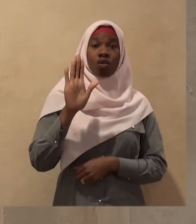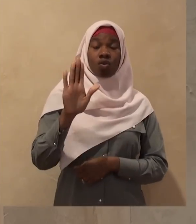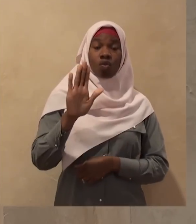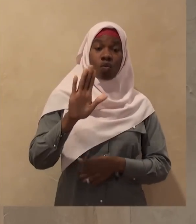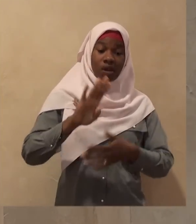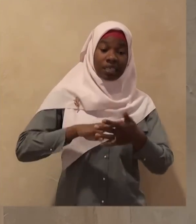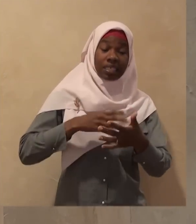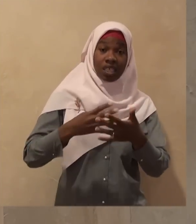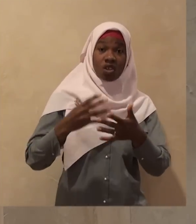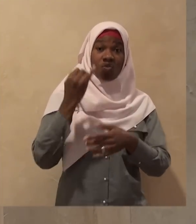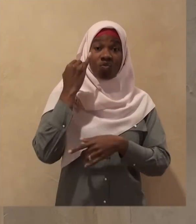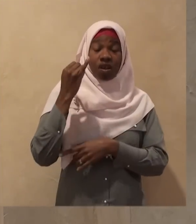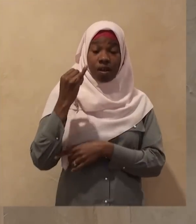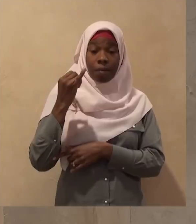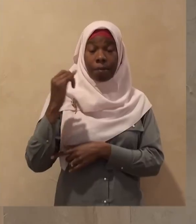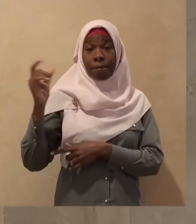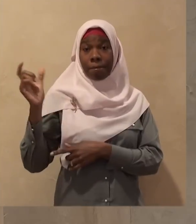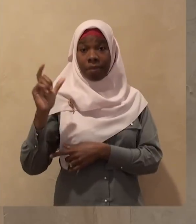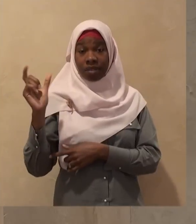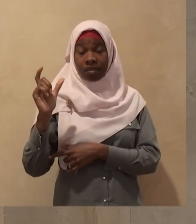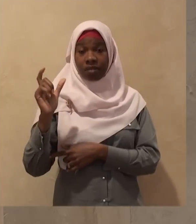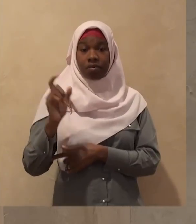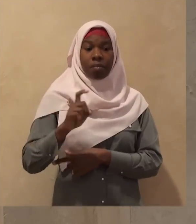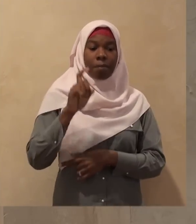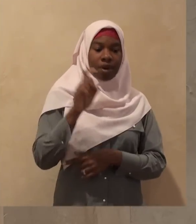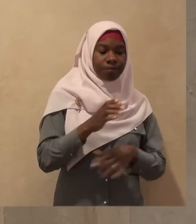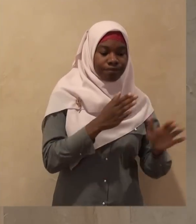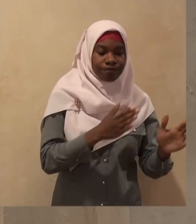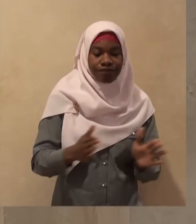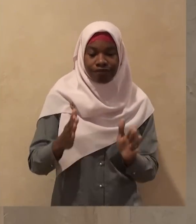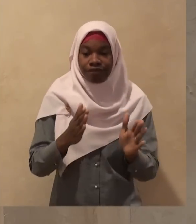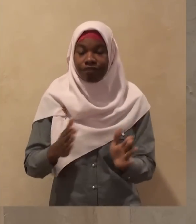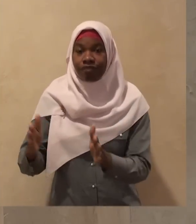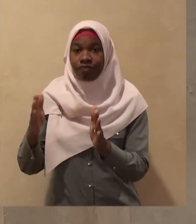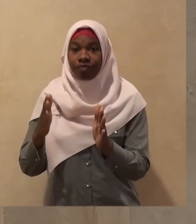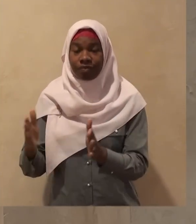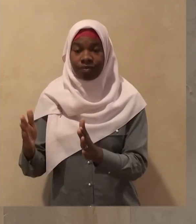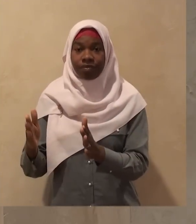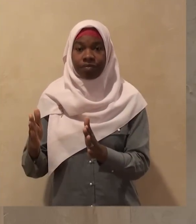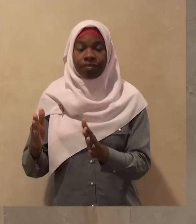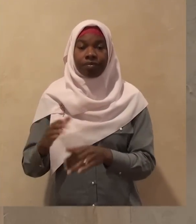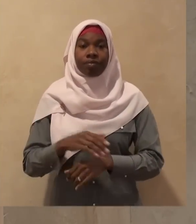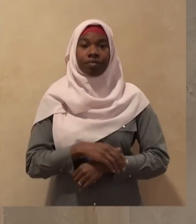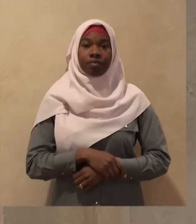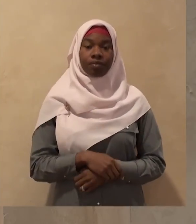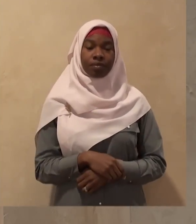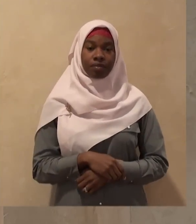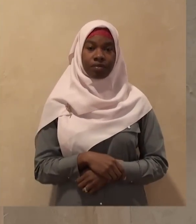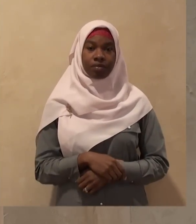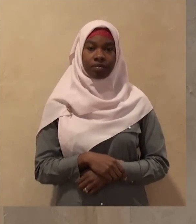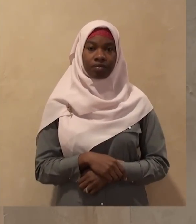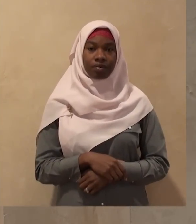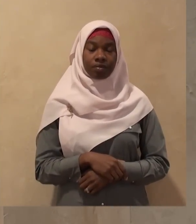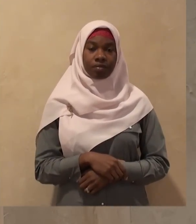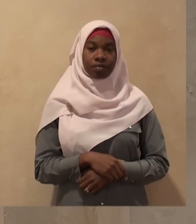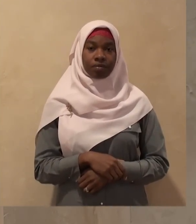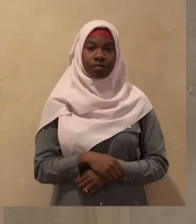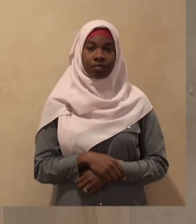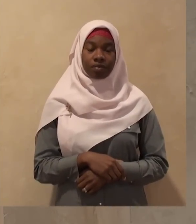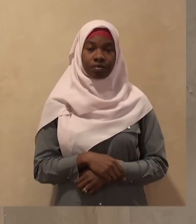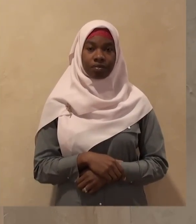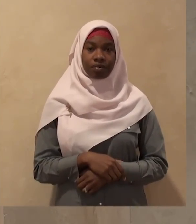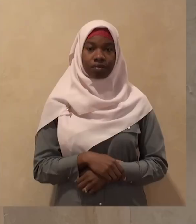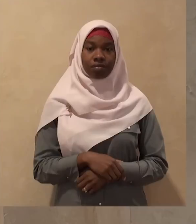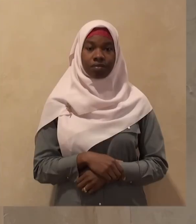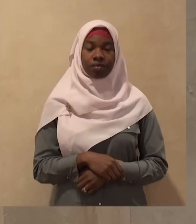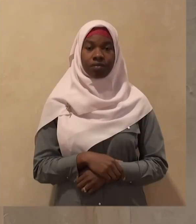month from now so that he can spend so that he can devote himself he can maximum